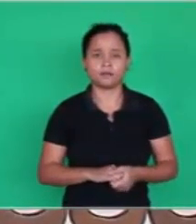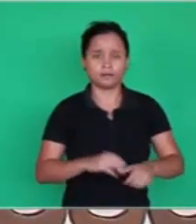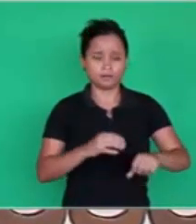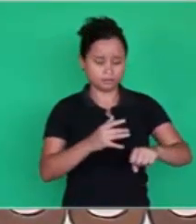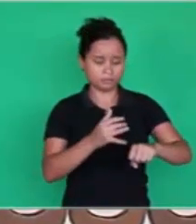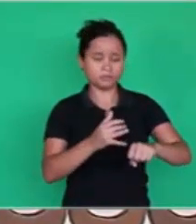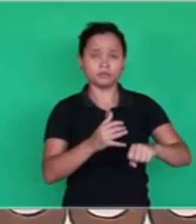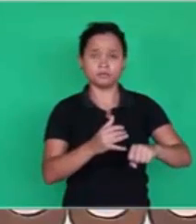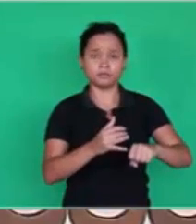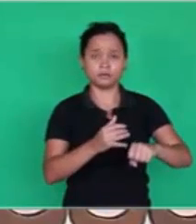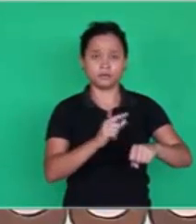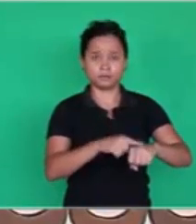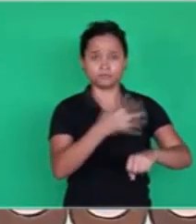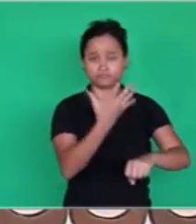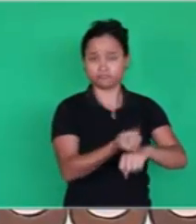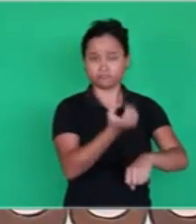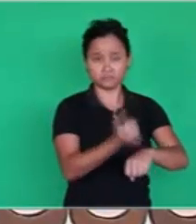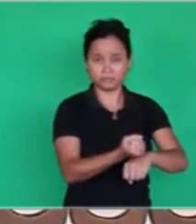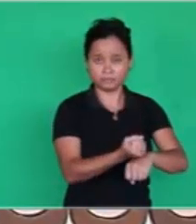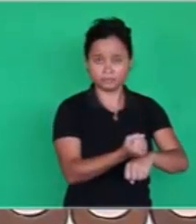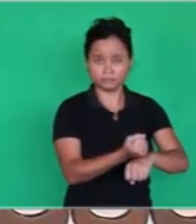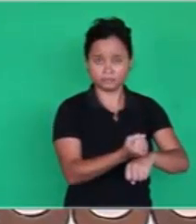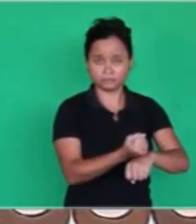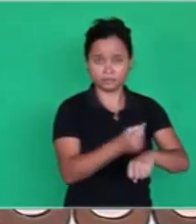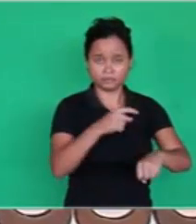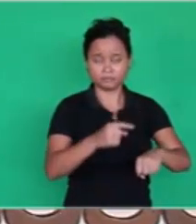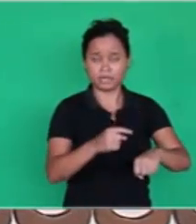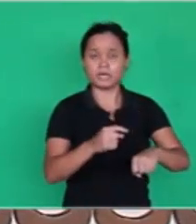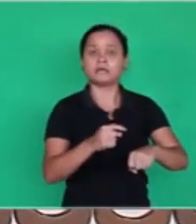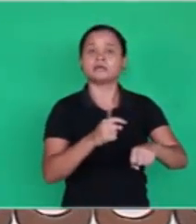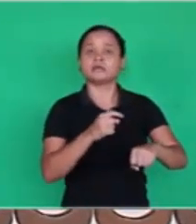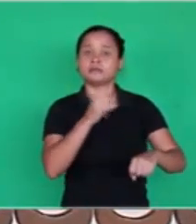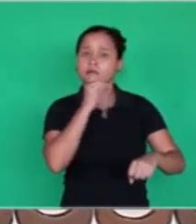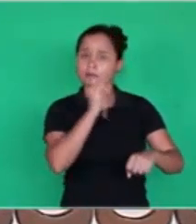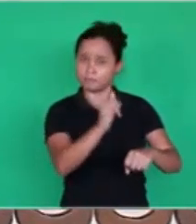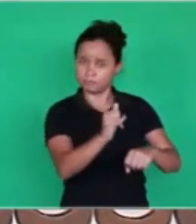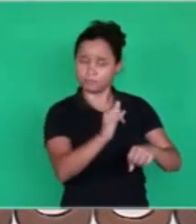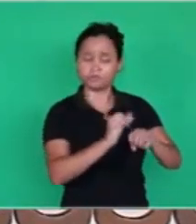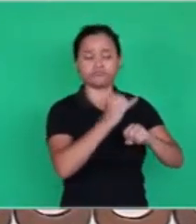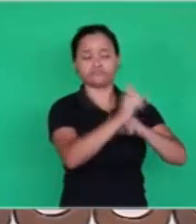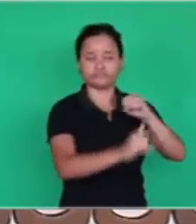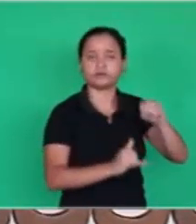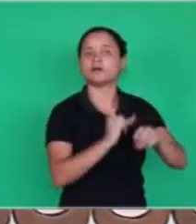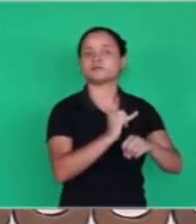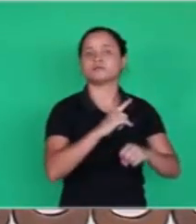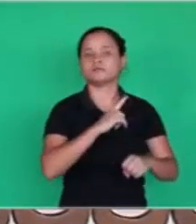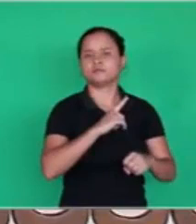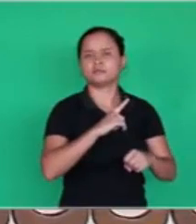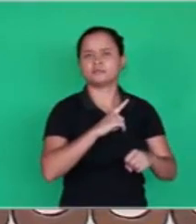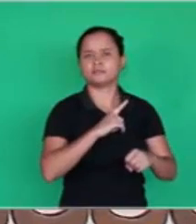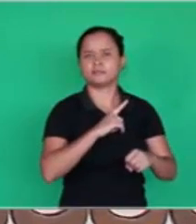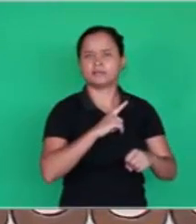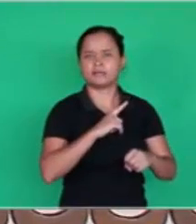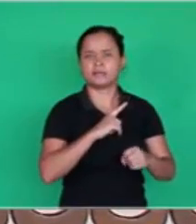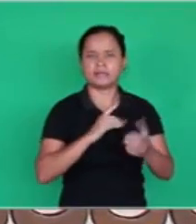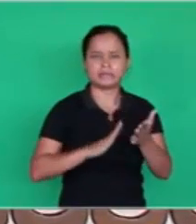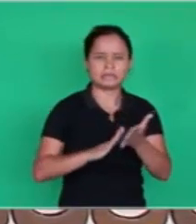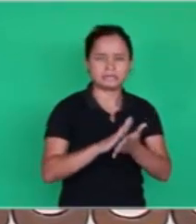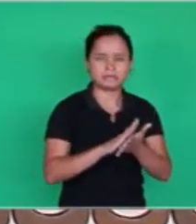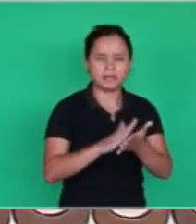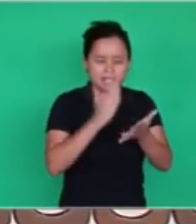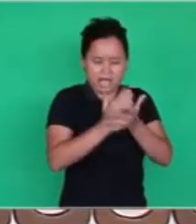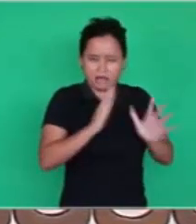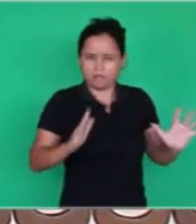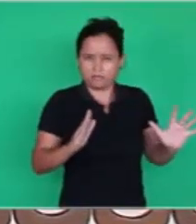It's brute energy, but it's energy. Nothing will pass without